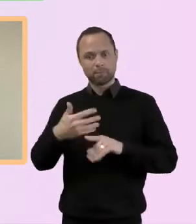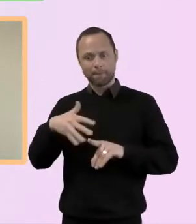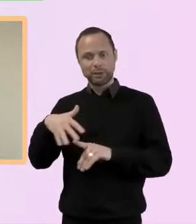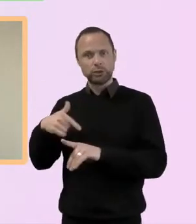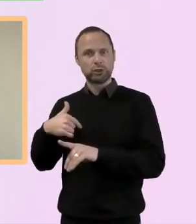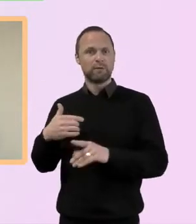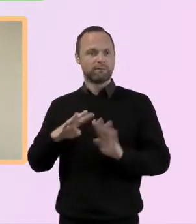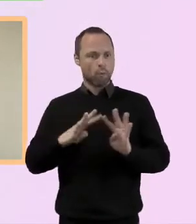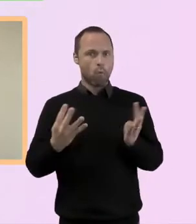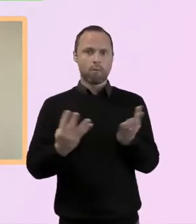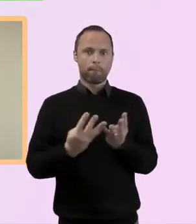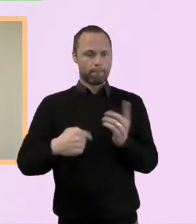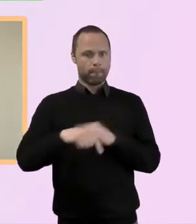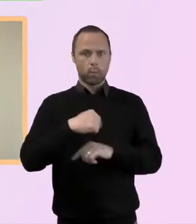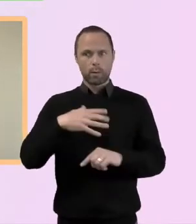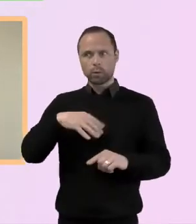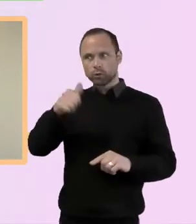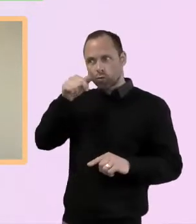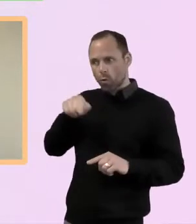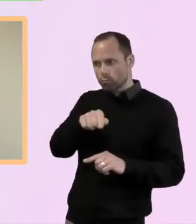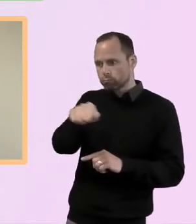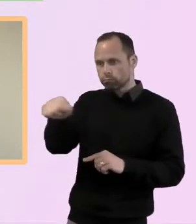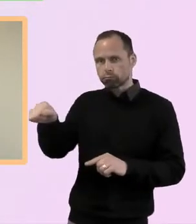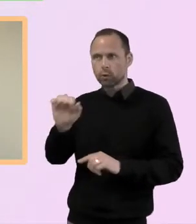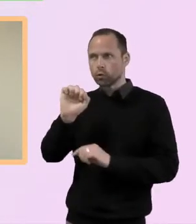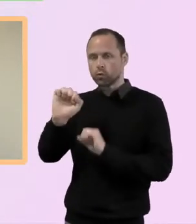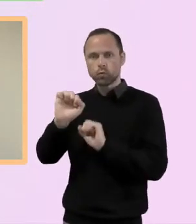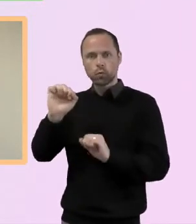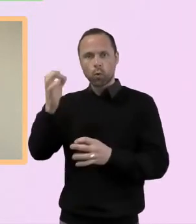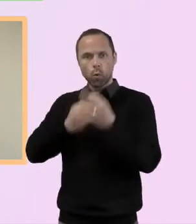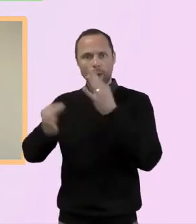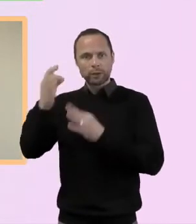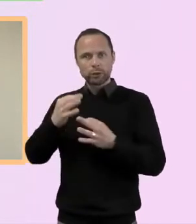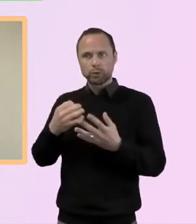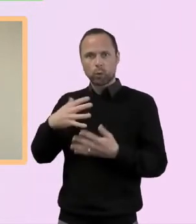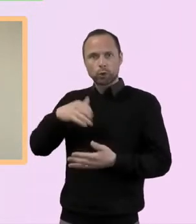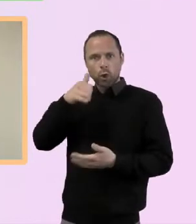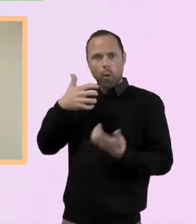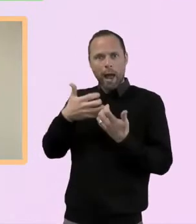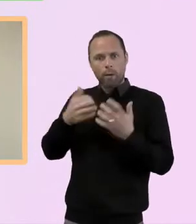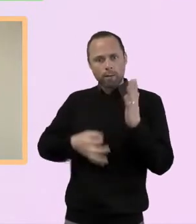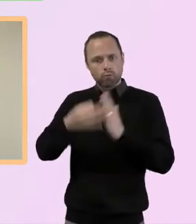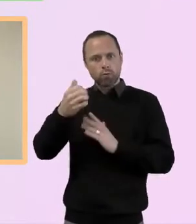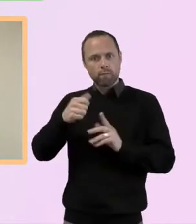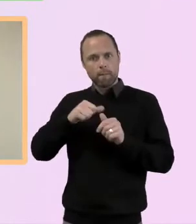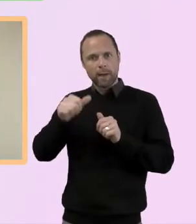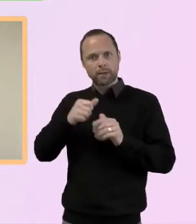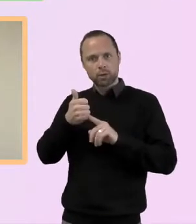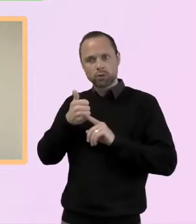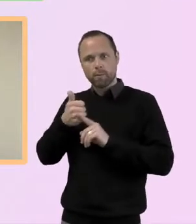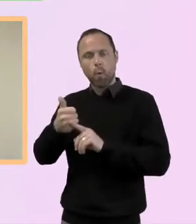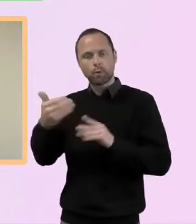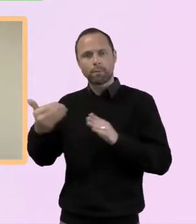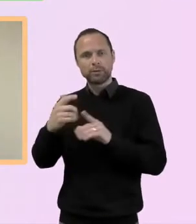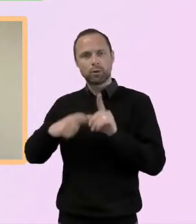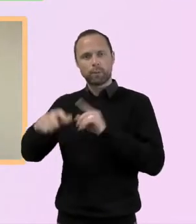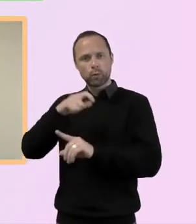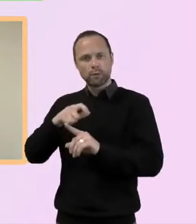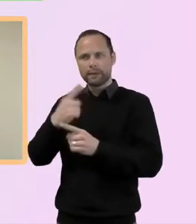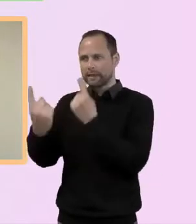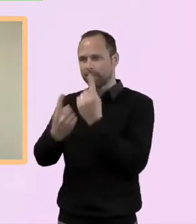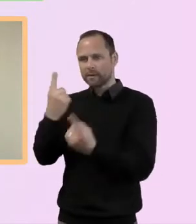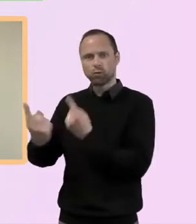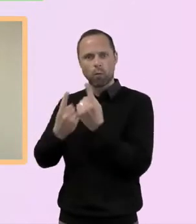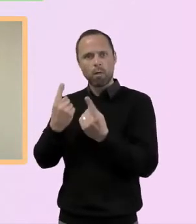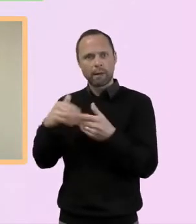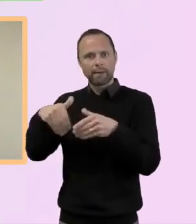are out there, what you're noticing, so that we can better support our churches, our missional communities, and the individuals going forward.